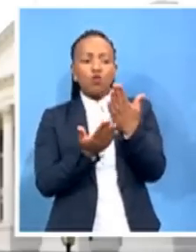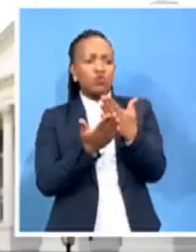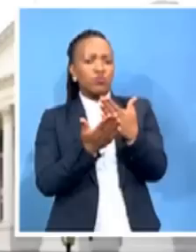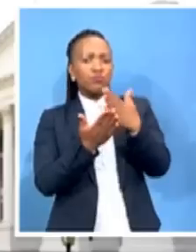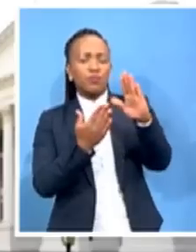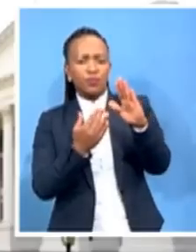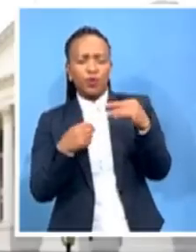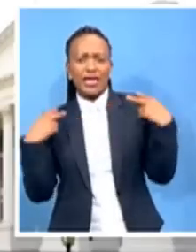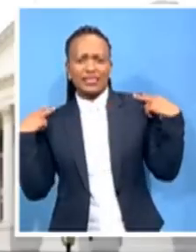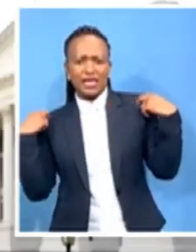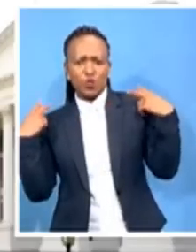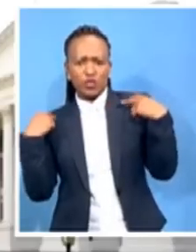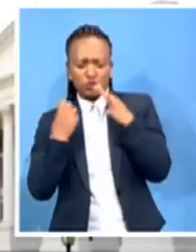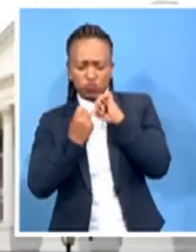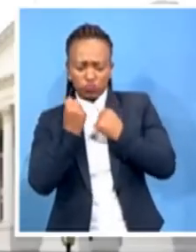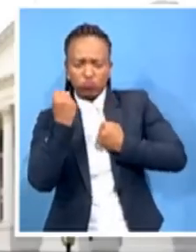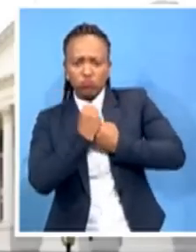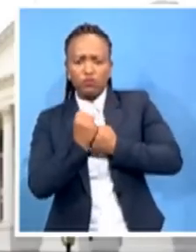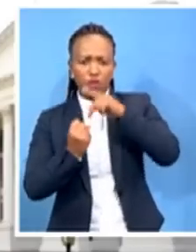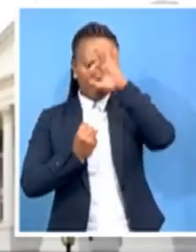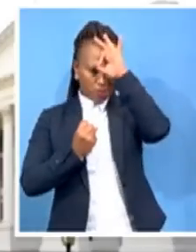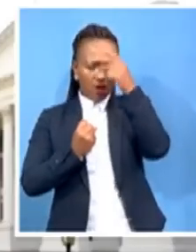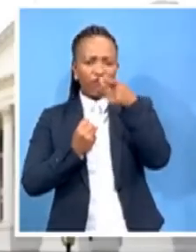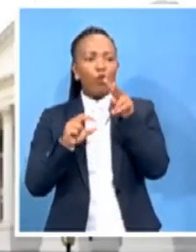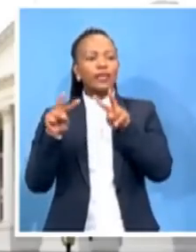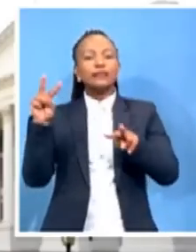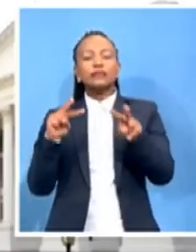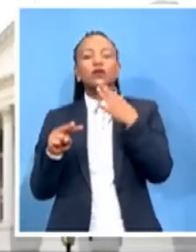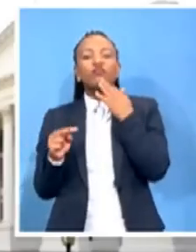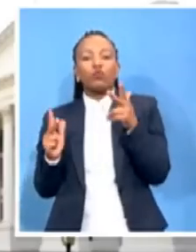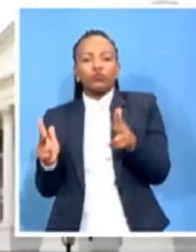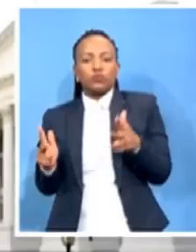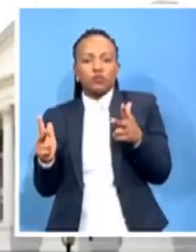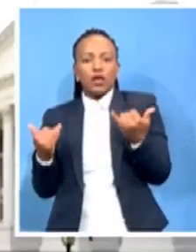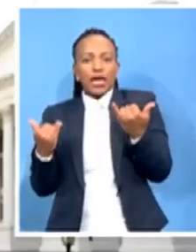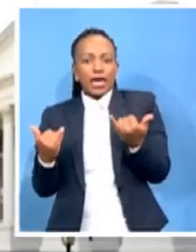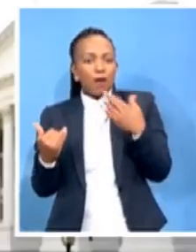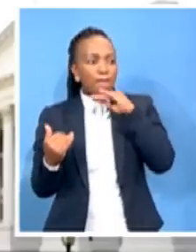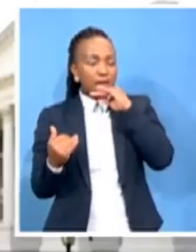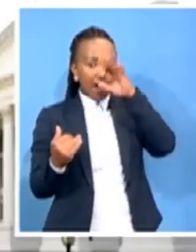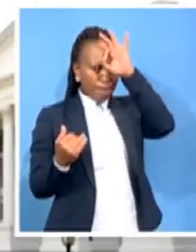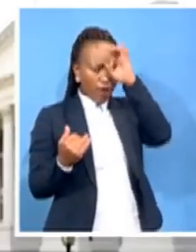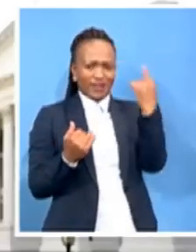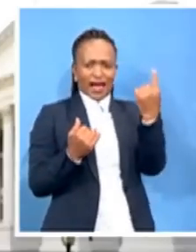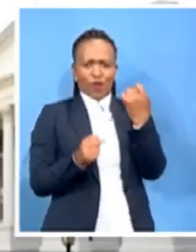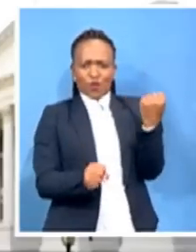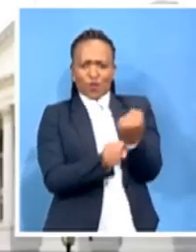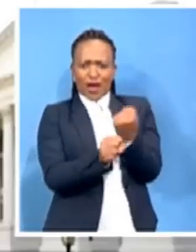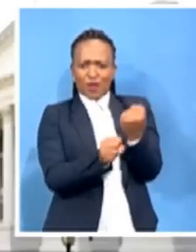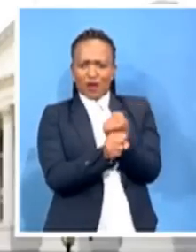you are then stretching, overstretching the police that cannot do too much to deal with the issue of the infrastructure.